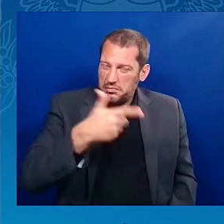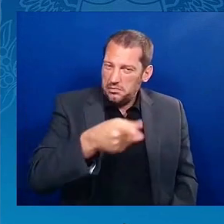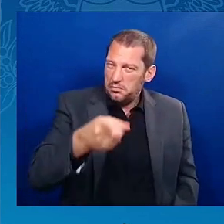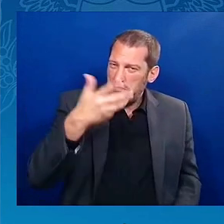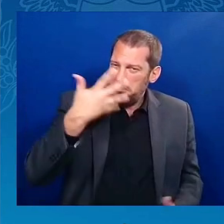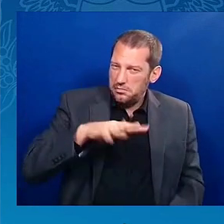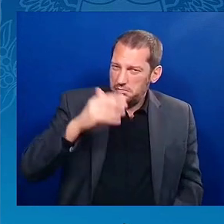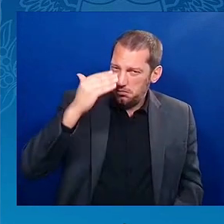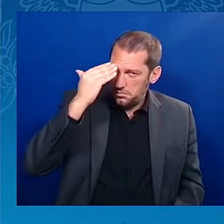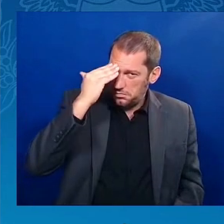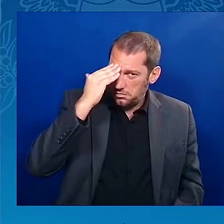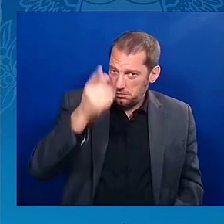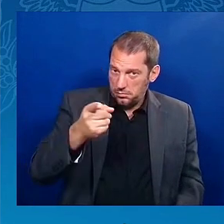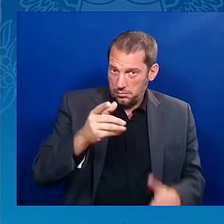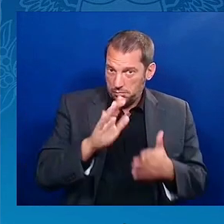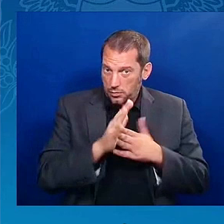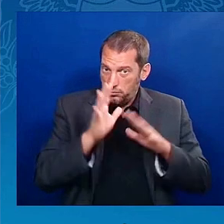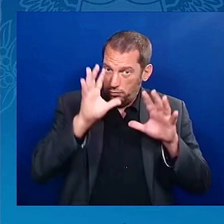Ain't that about it?